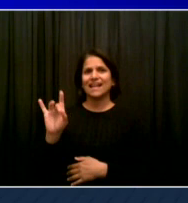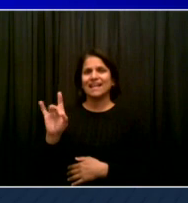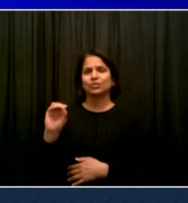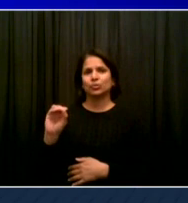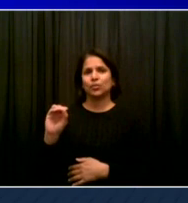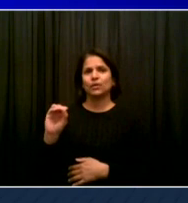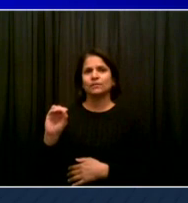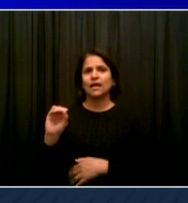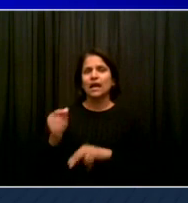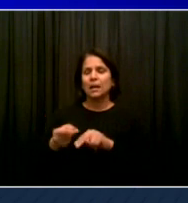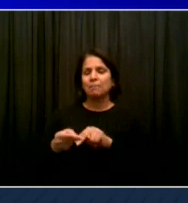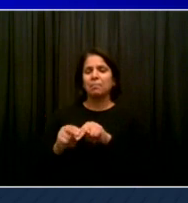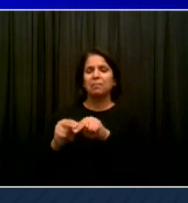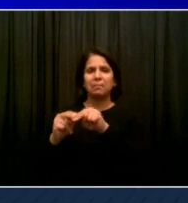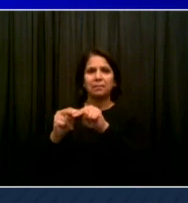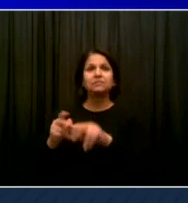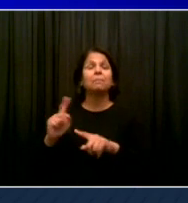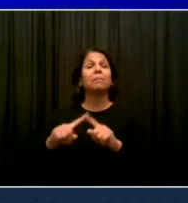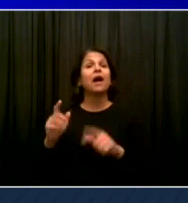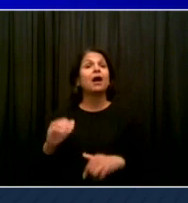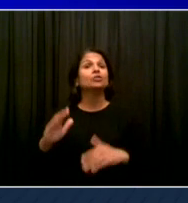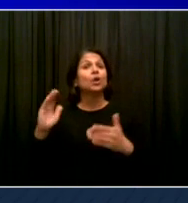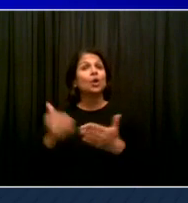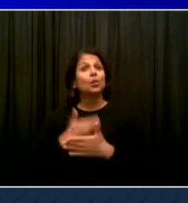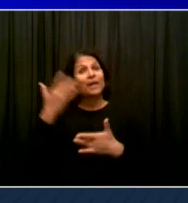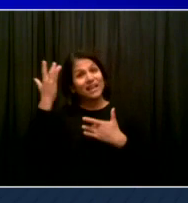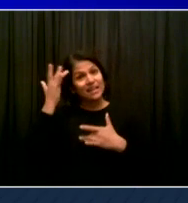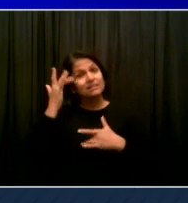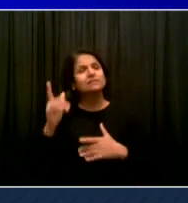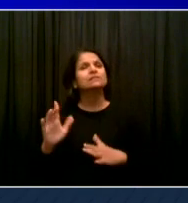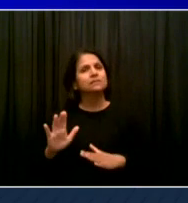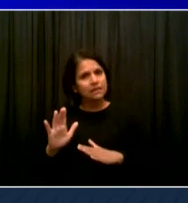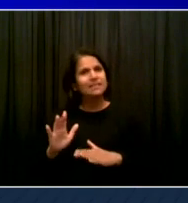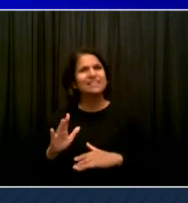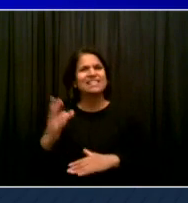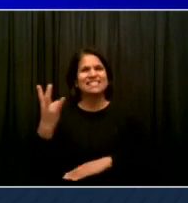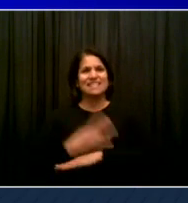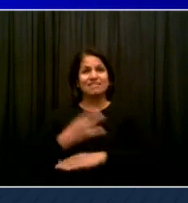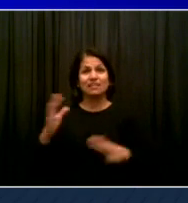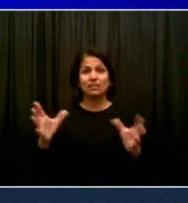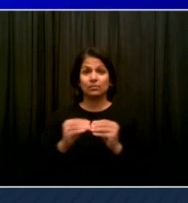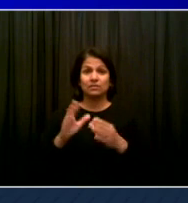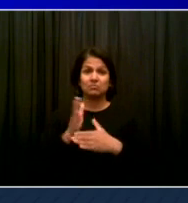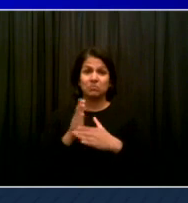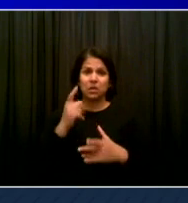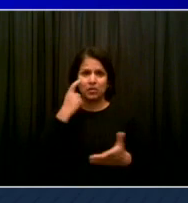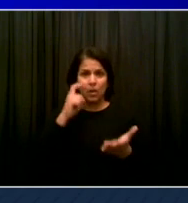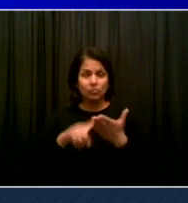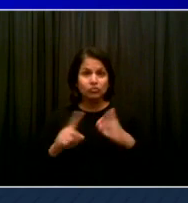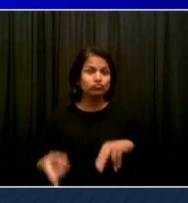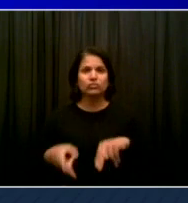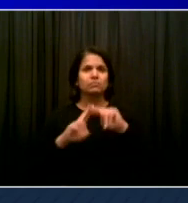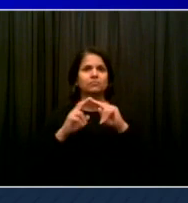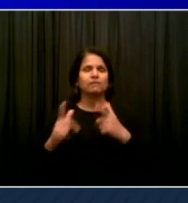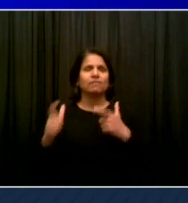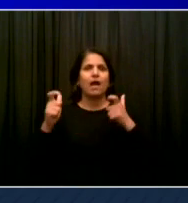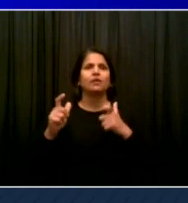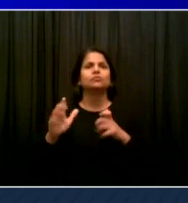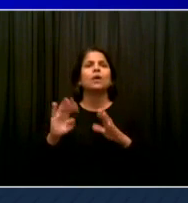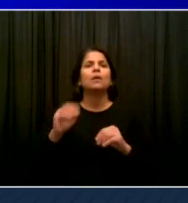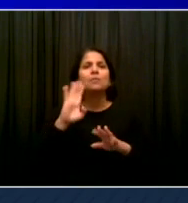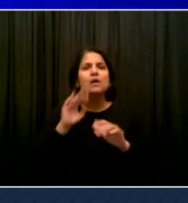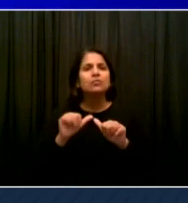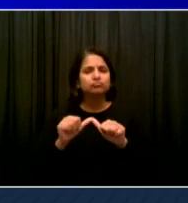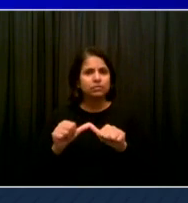new reported cases on a seven day average, this increase we've talked about very sudden, we expect that to continue for a period of weeks. Today's report